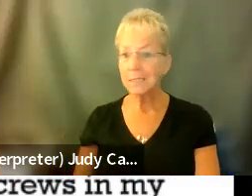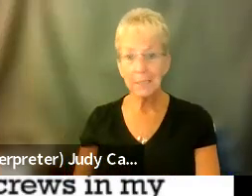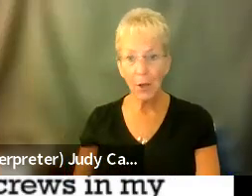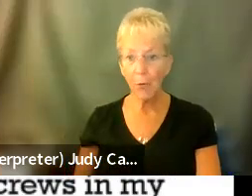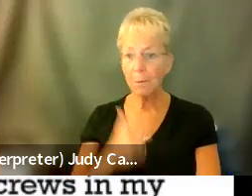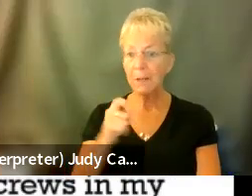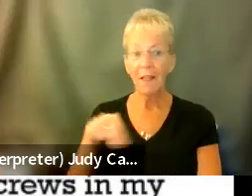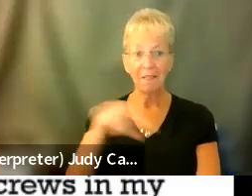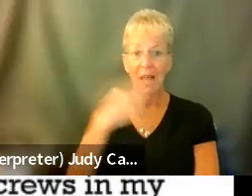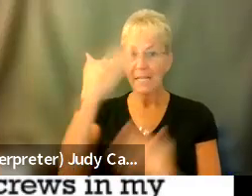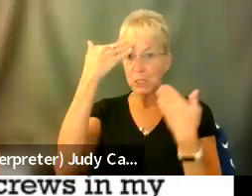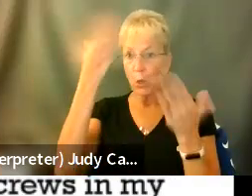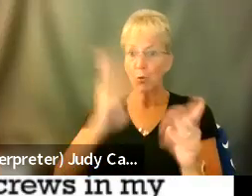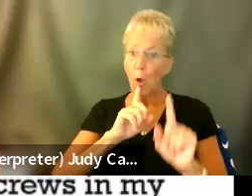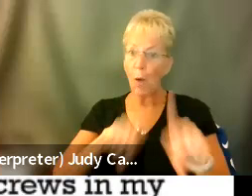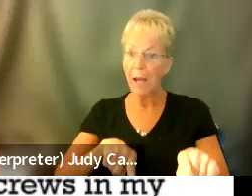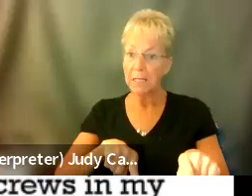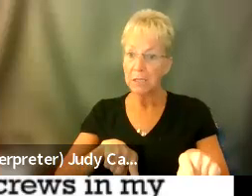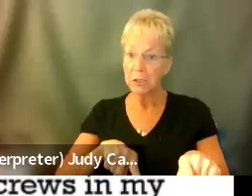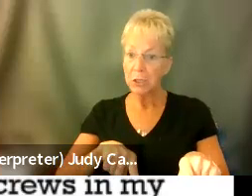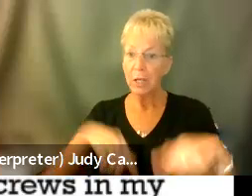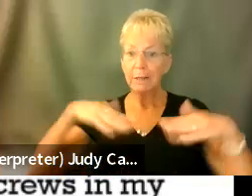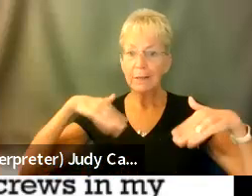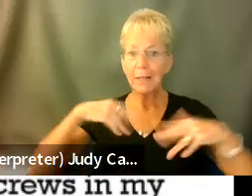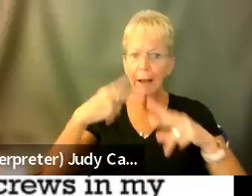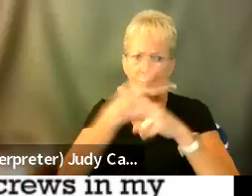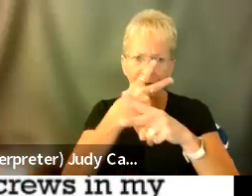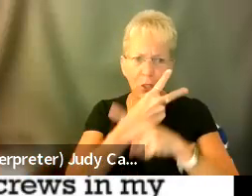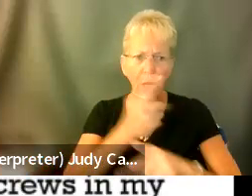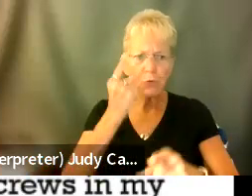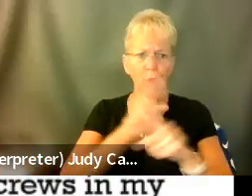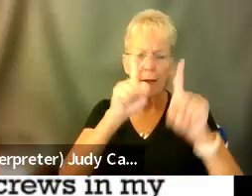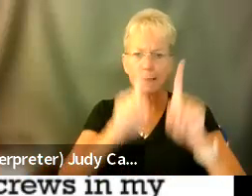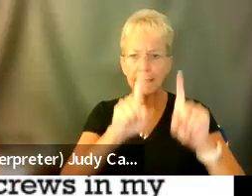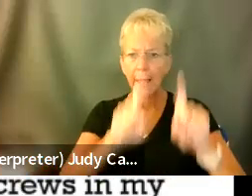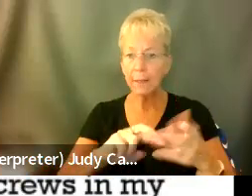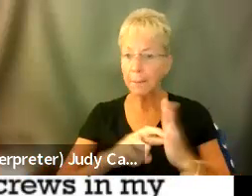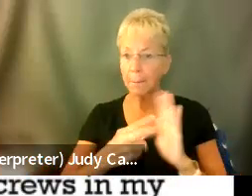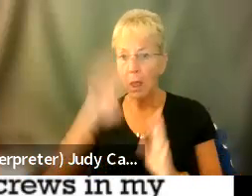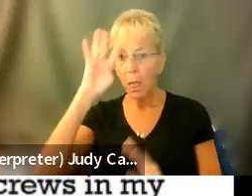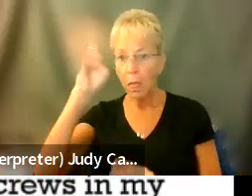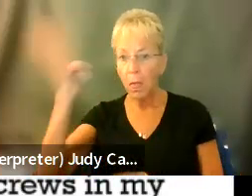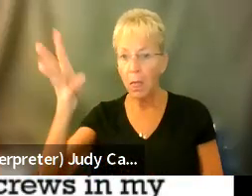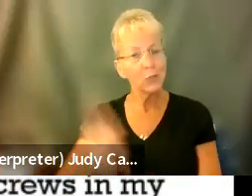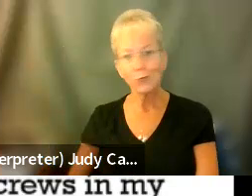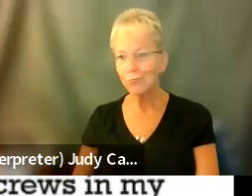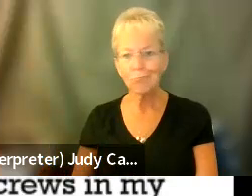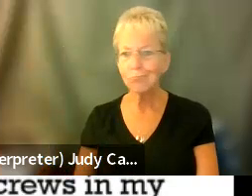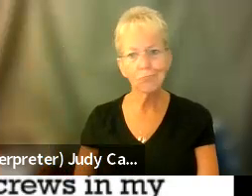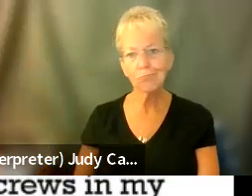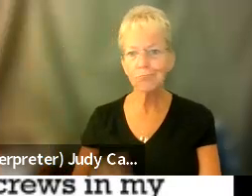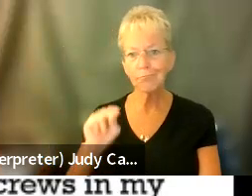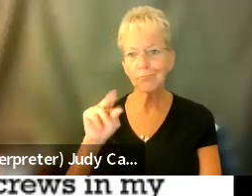they don't know the answer and haven't had the test or haven't found the test yet. Doesn't mean that it's psychoschematic.